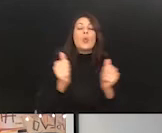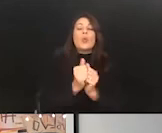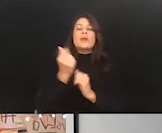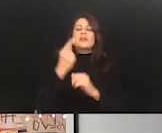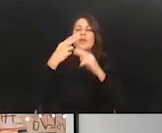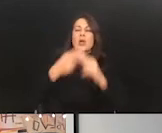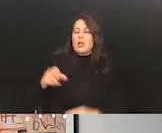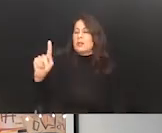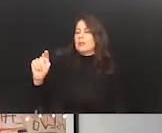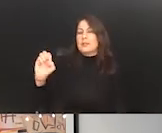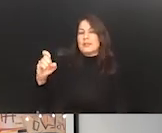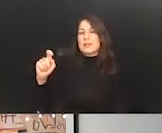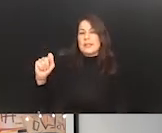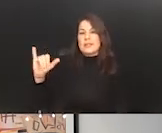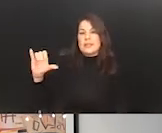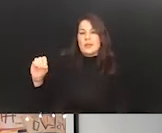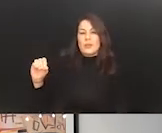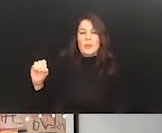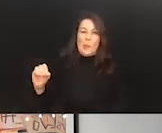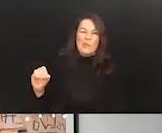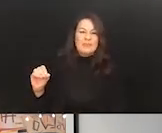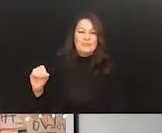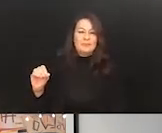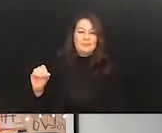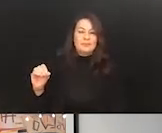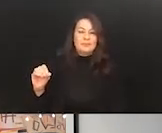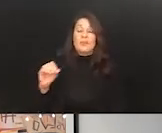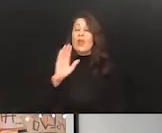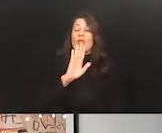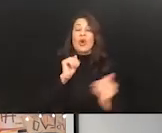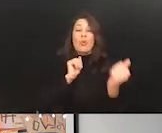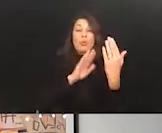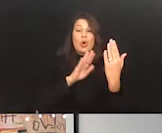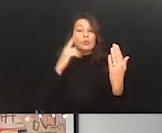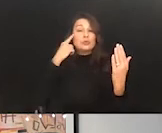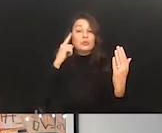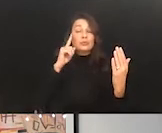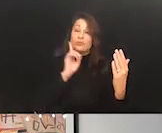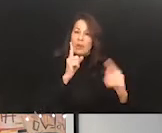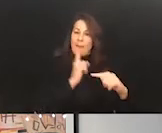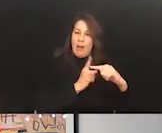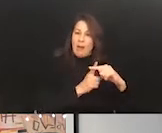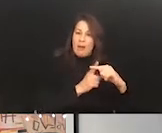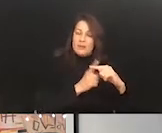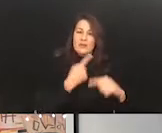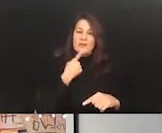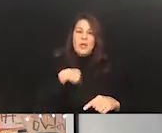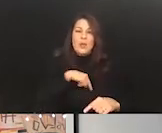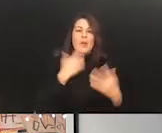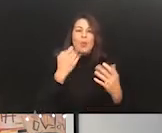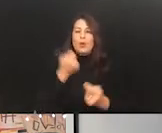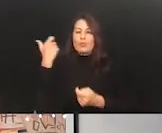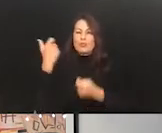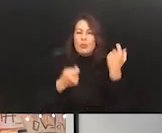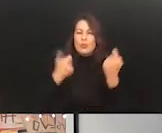and in this case, their approach and their reasoning was really positive. They said, we want to remove gender bias